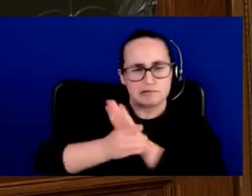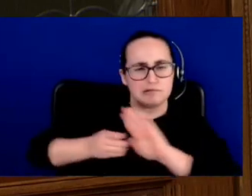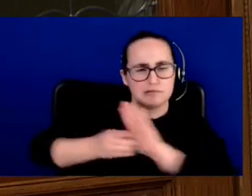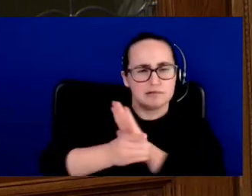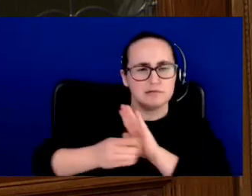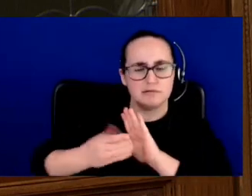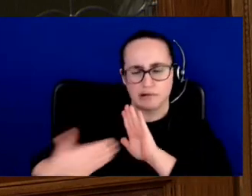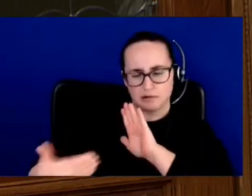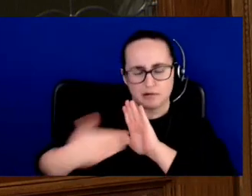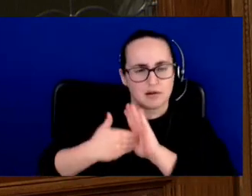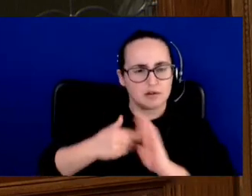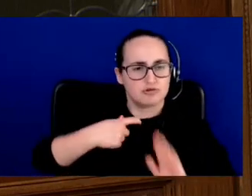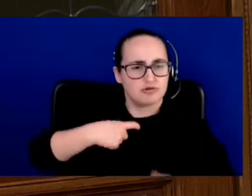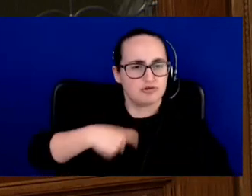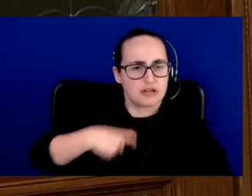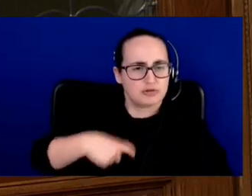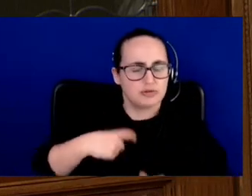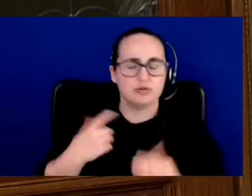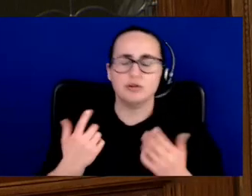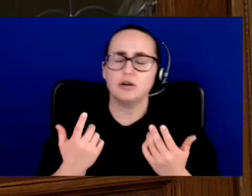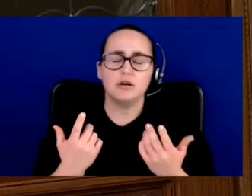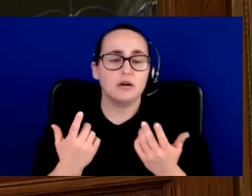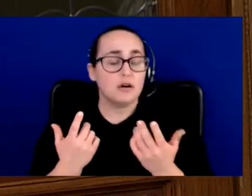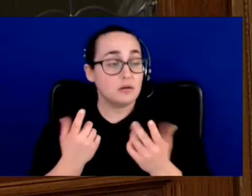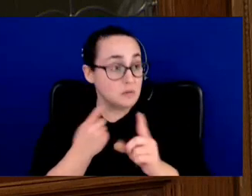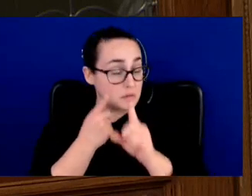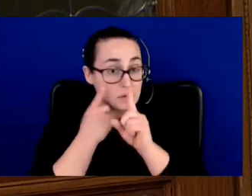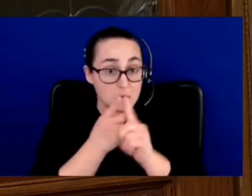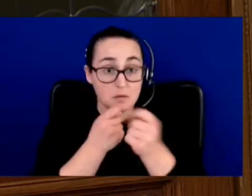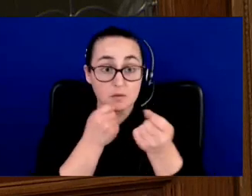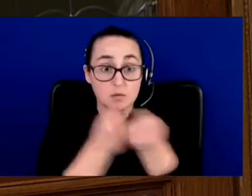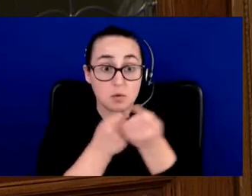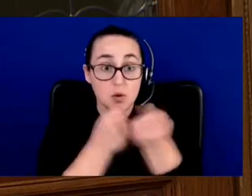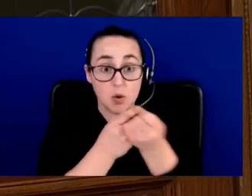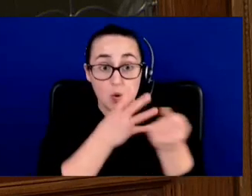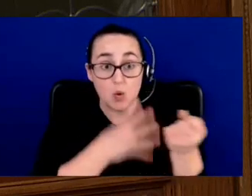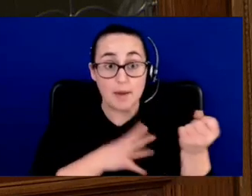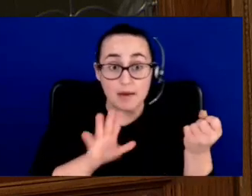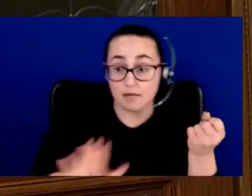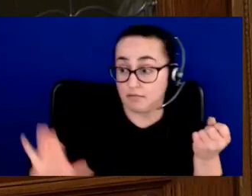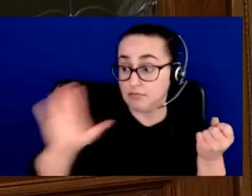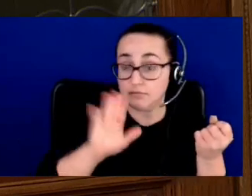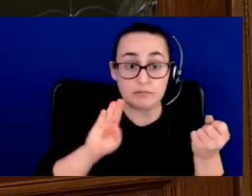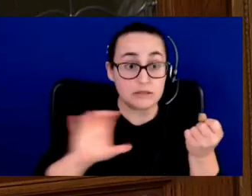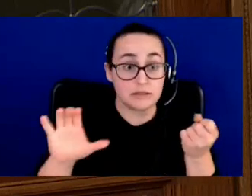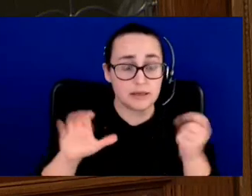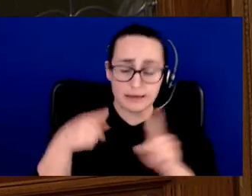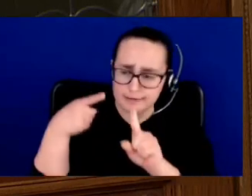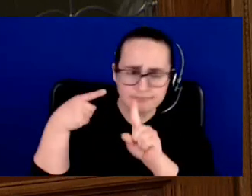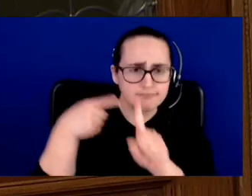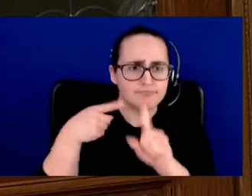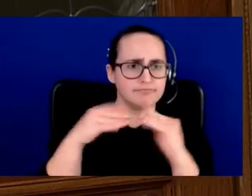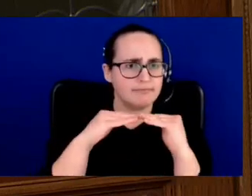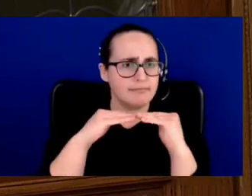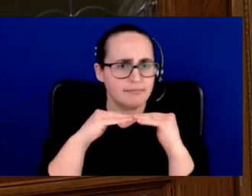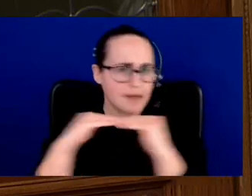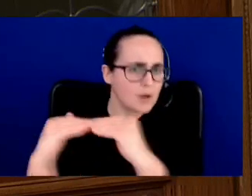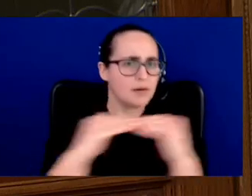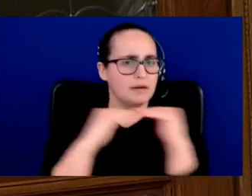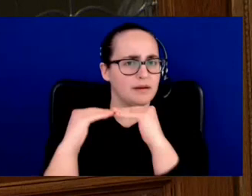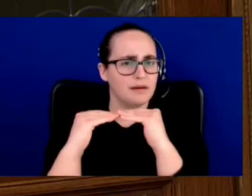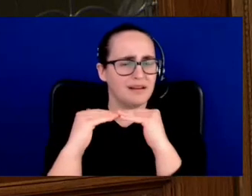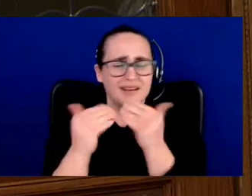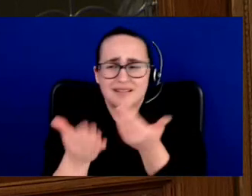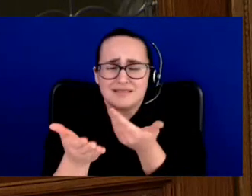every step to support the women of our province is rooted in equity, where opportunities are available to all people, regardless of their